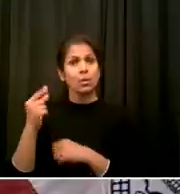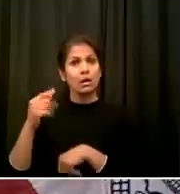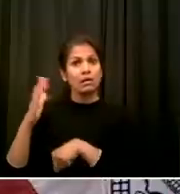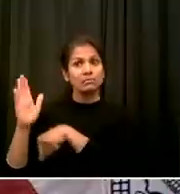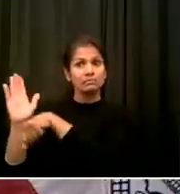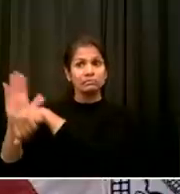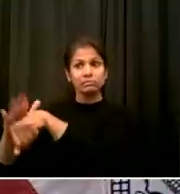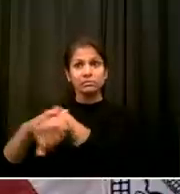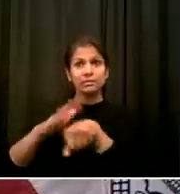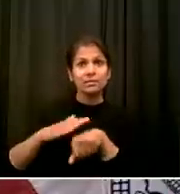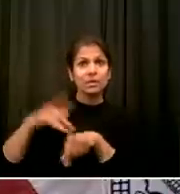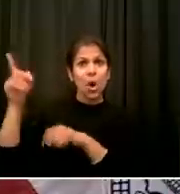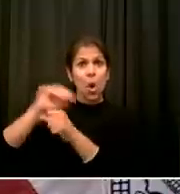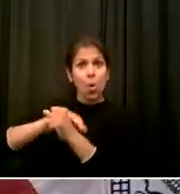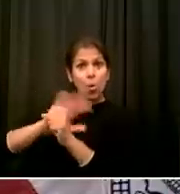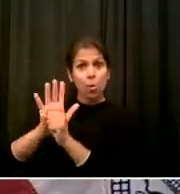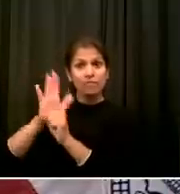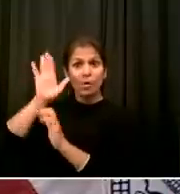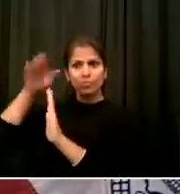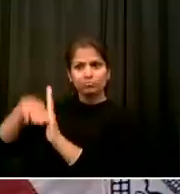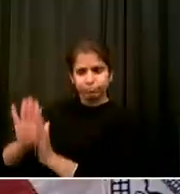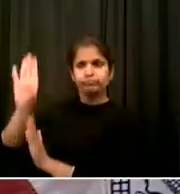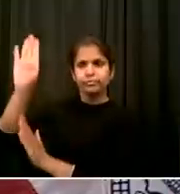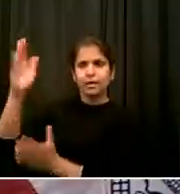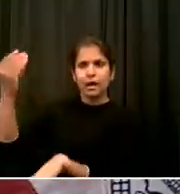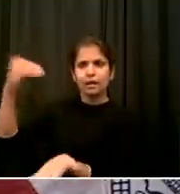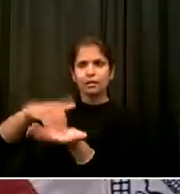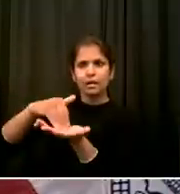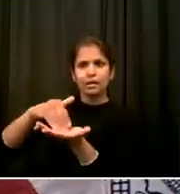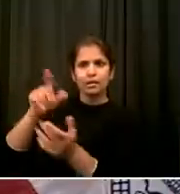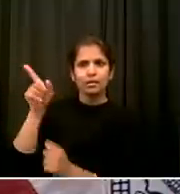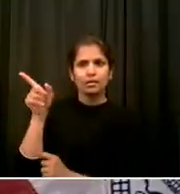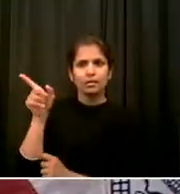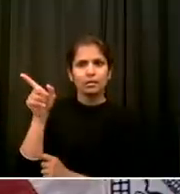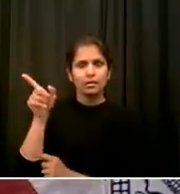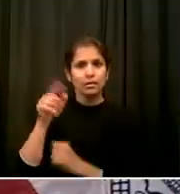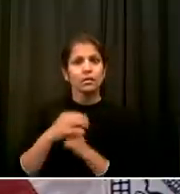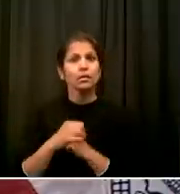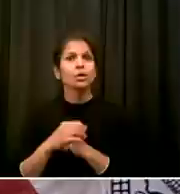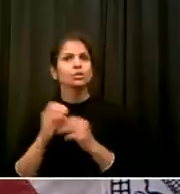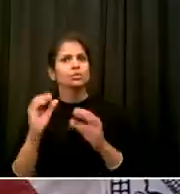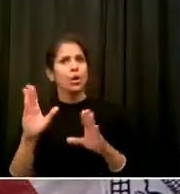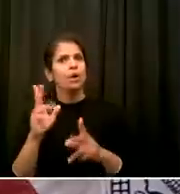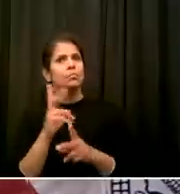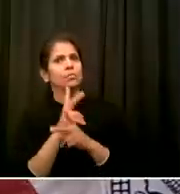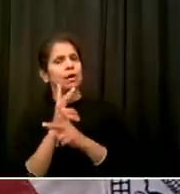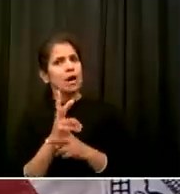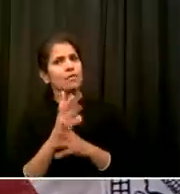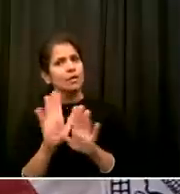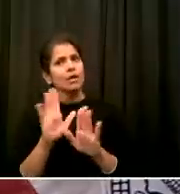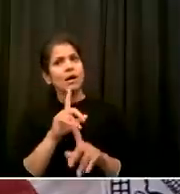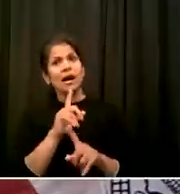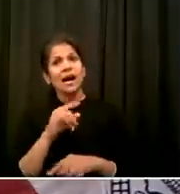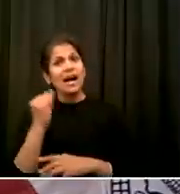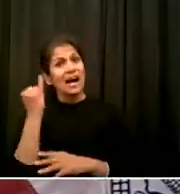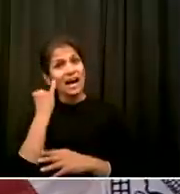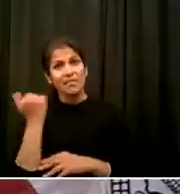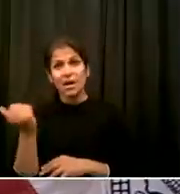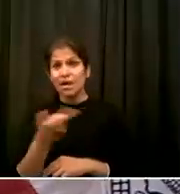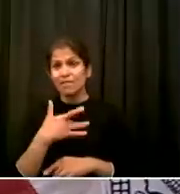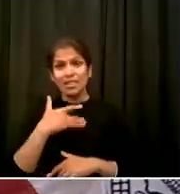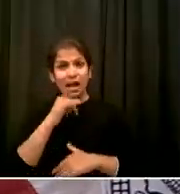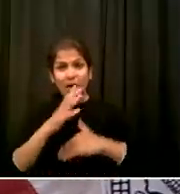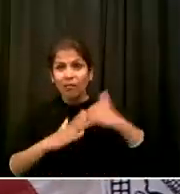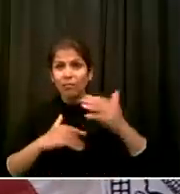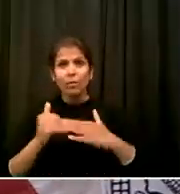answer would be to the human level If you're not comfortable, don't do anything you're not comfortable with And if you think you're